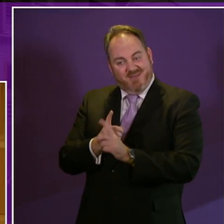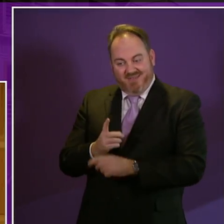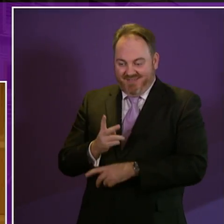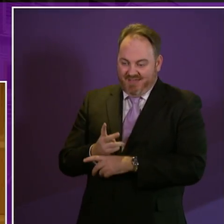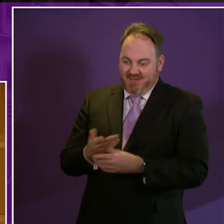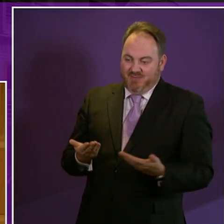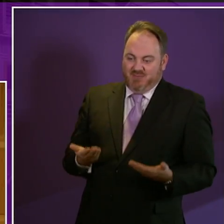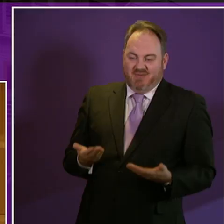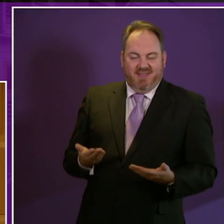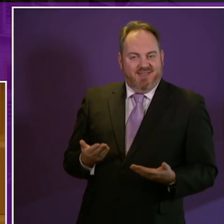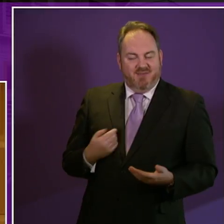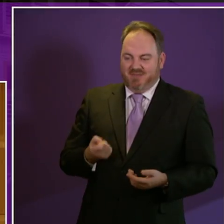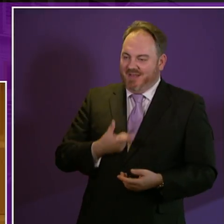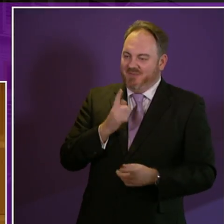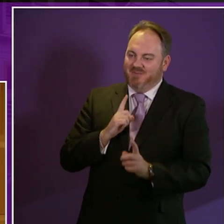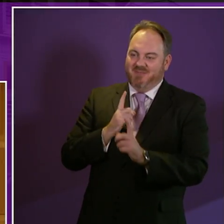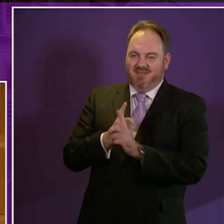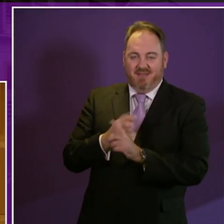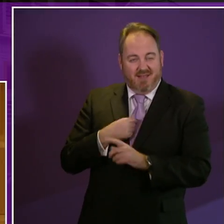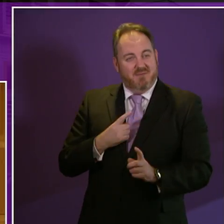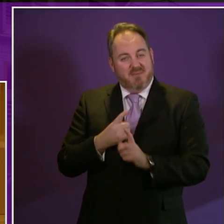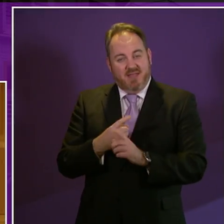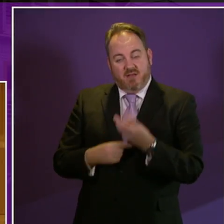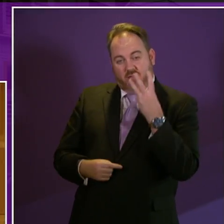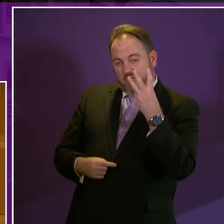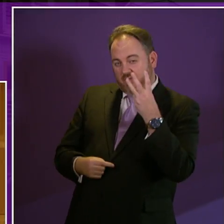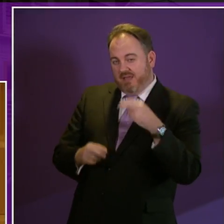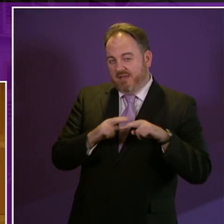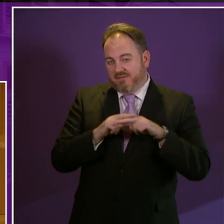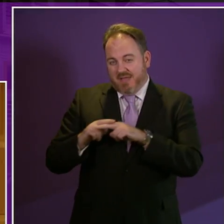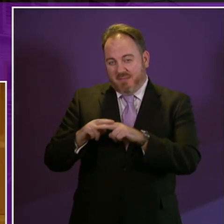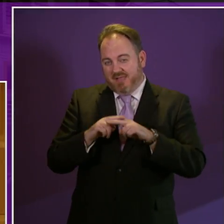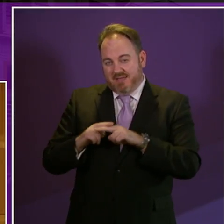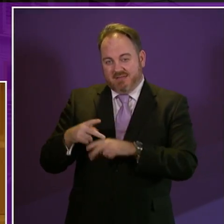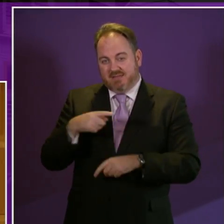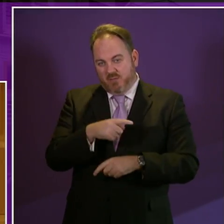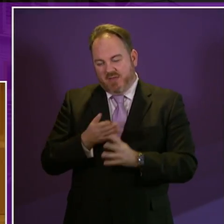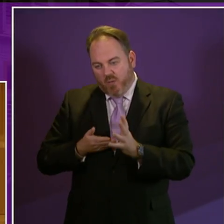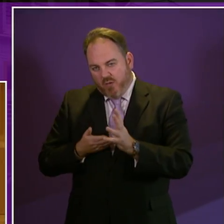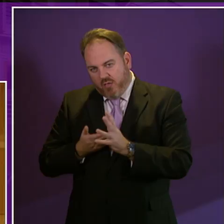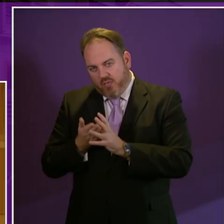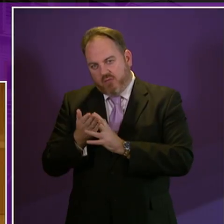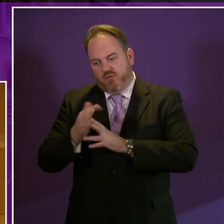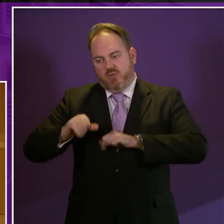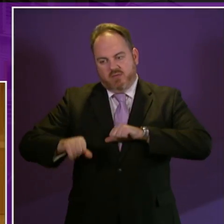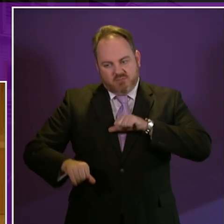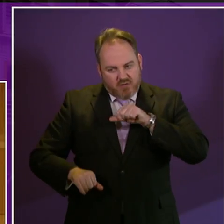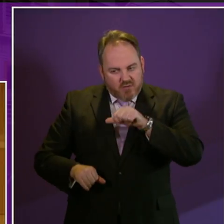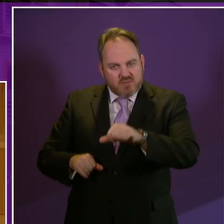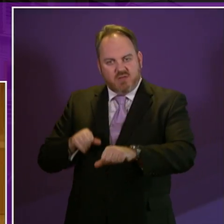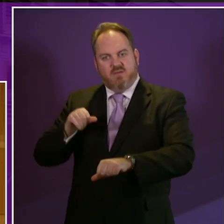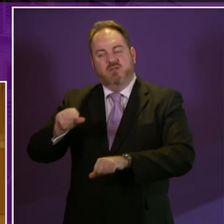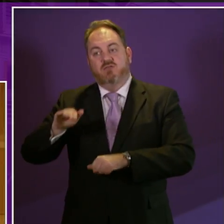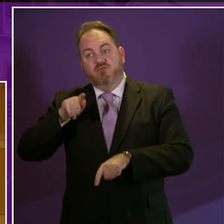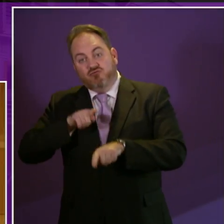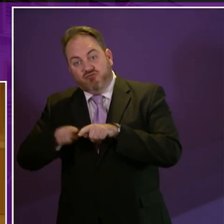week alone I met with three different families at various stages in the diagnostic journey who are still waiting for support and still